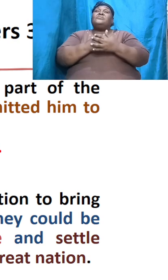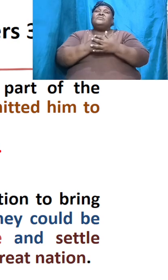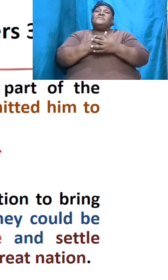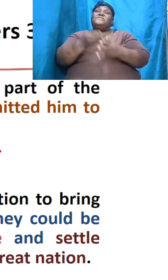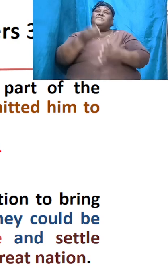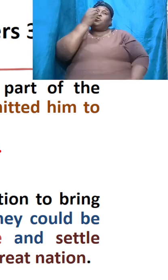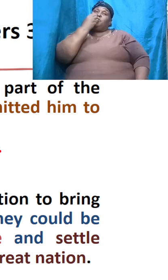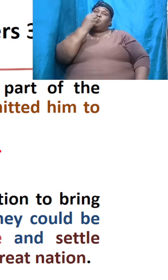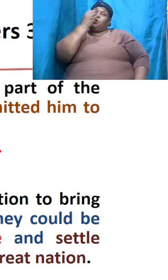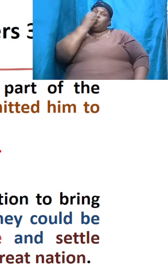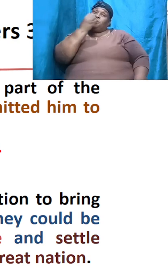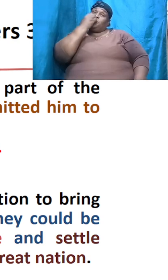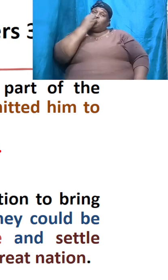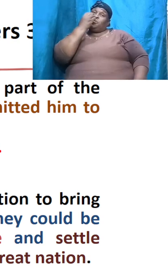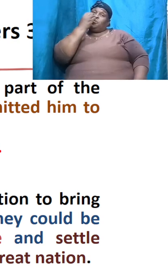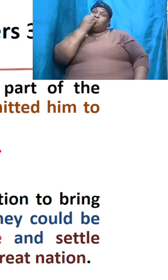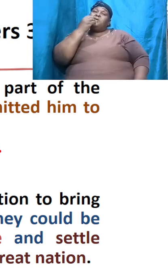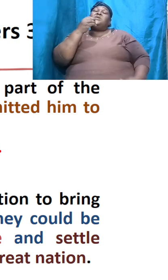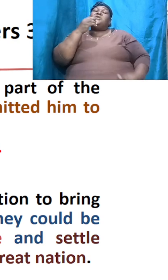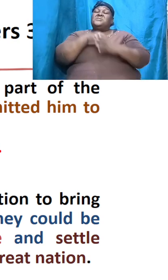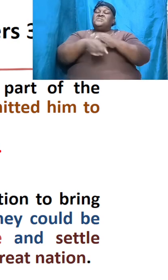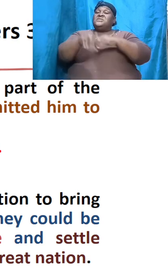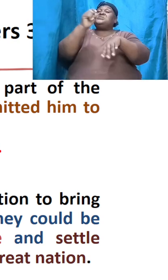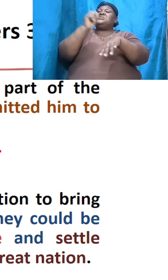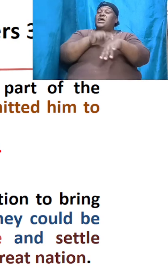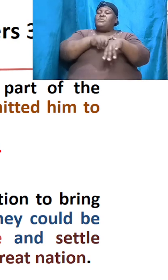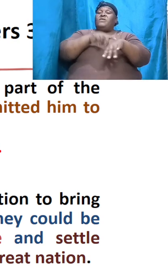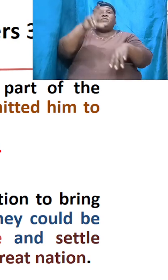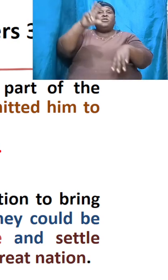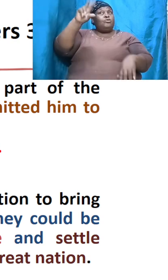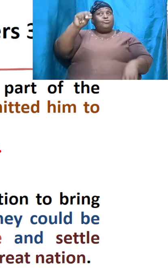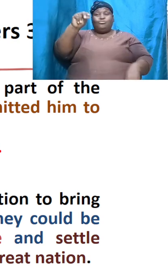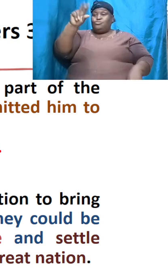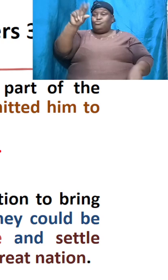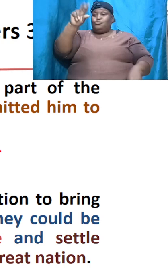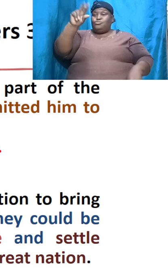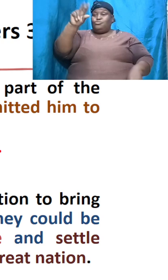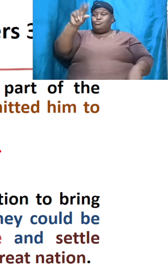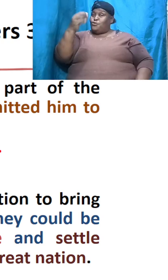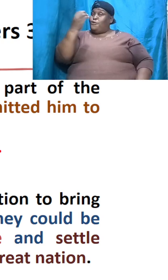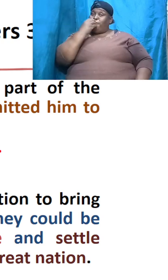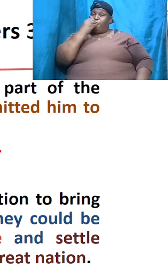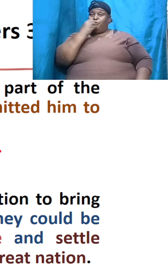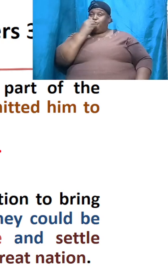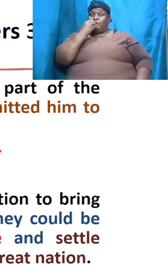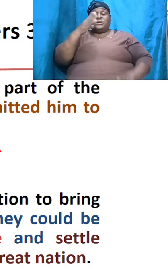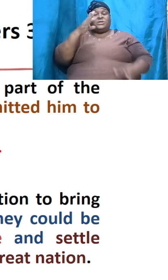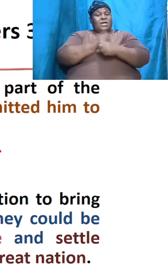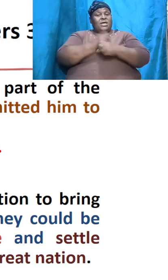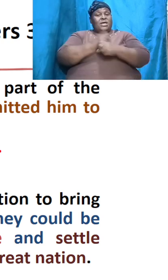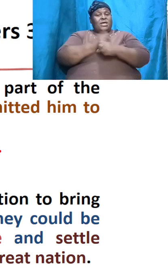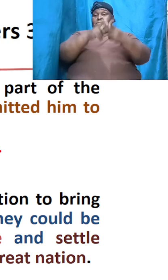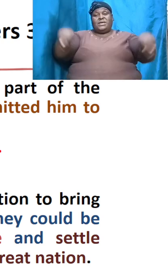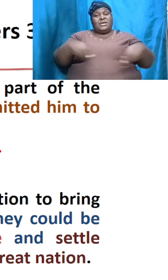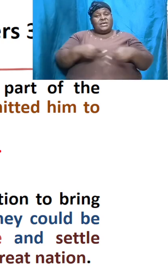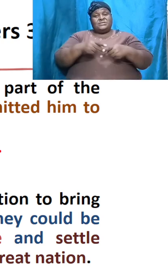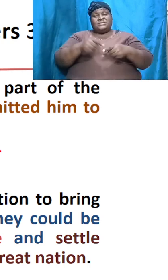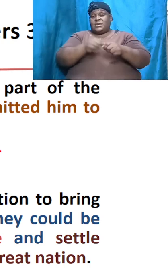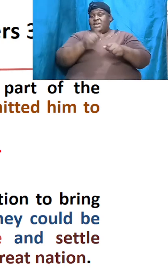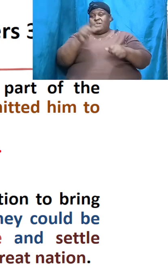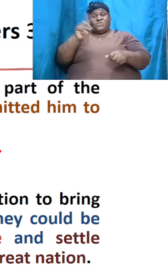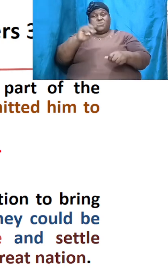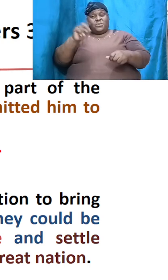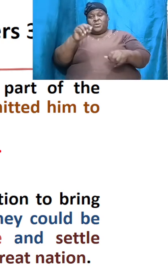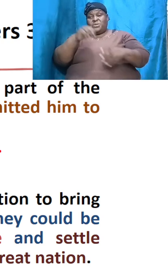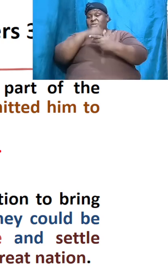during the time of famine that was taking place everywhere else in the world I